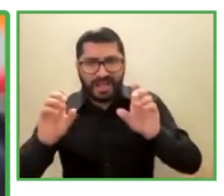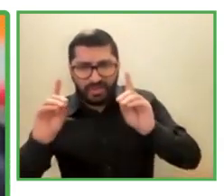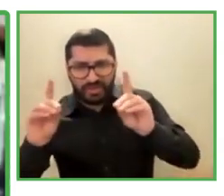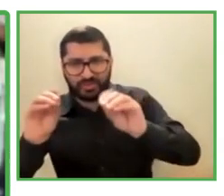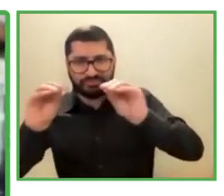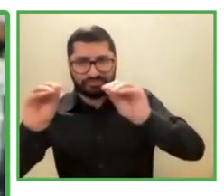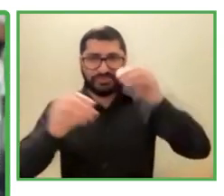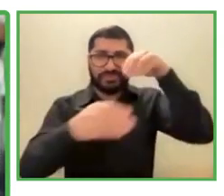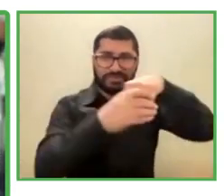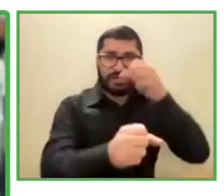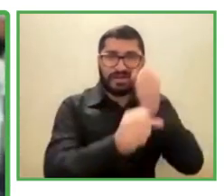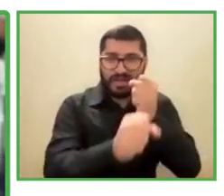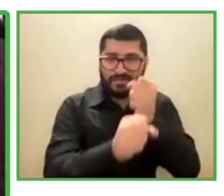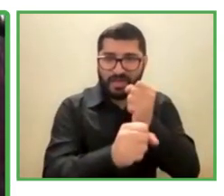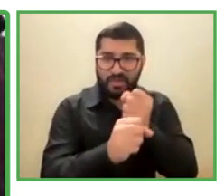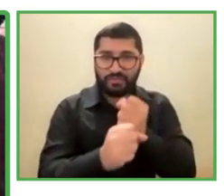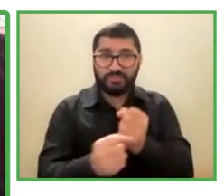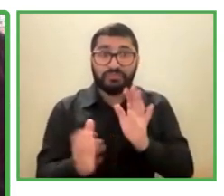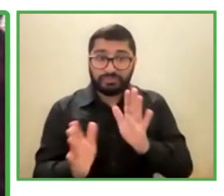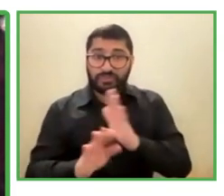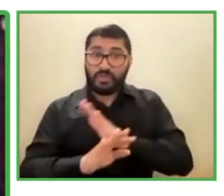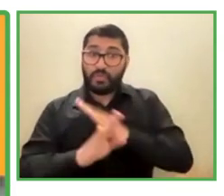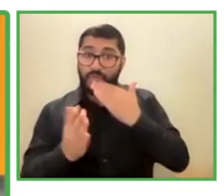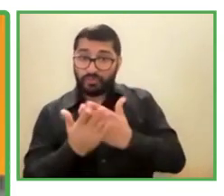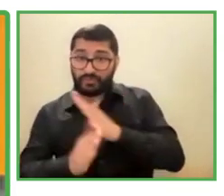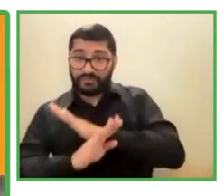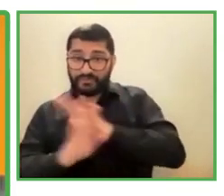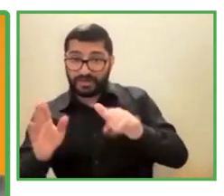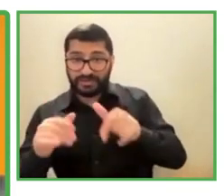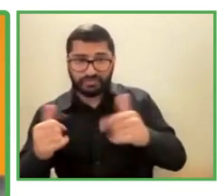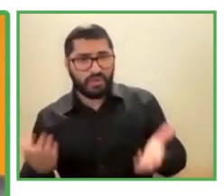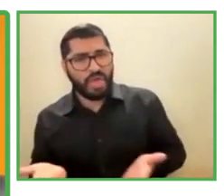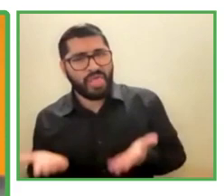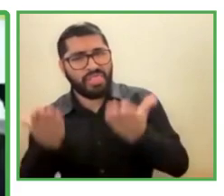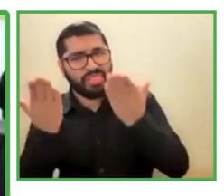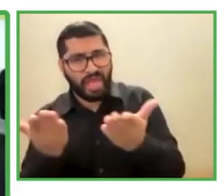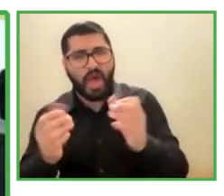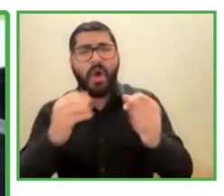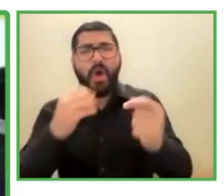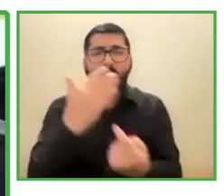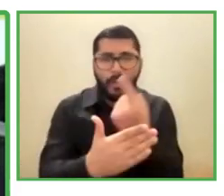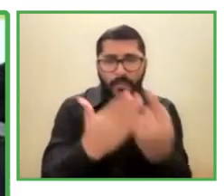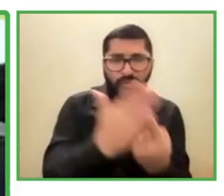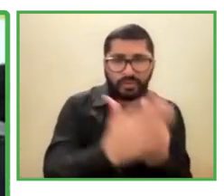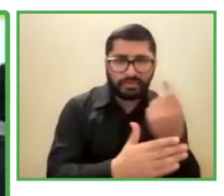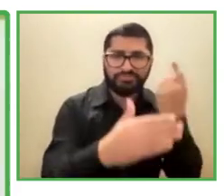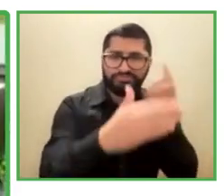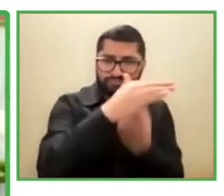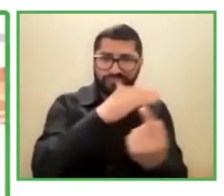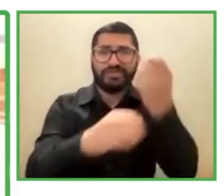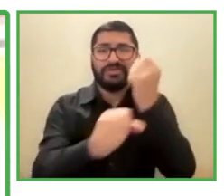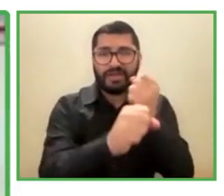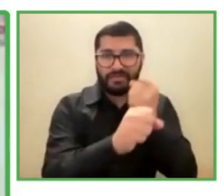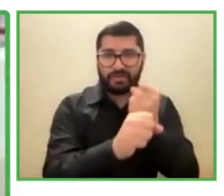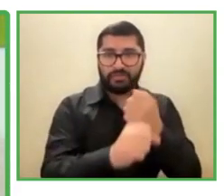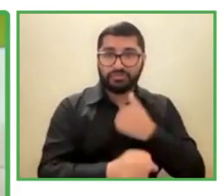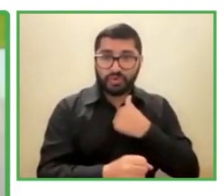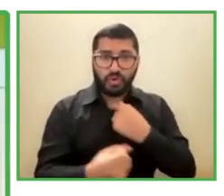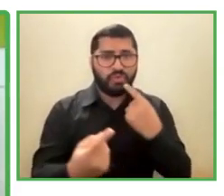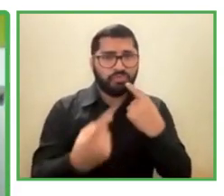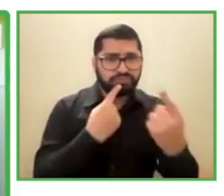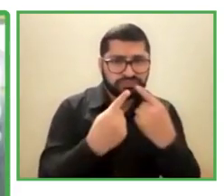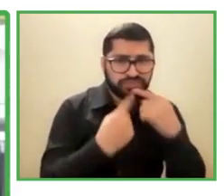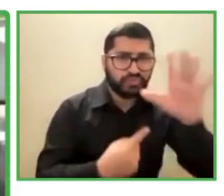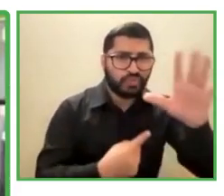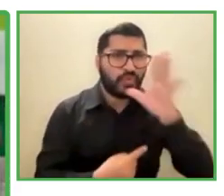When they are given the opportunity to access a job, I interview the parents. And that was practically a whole morning and I couldn't